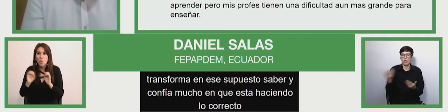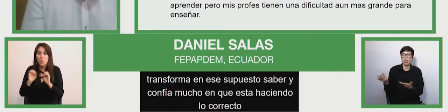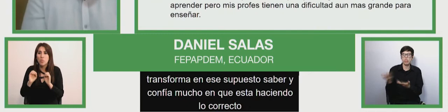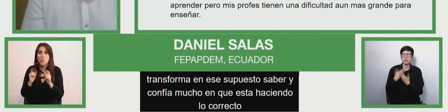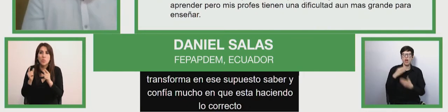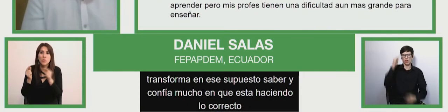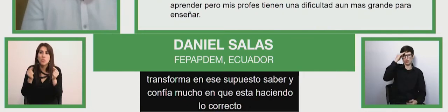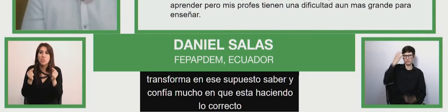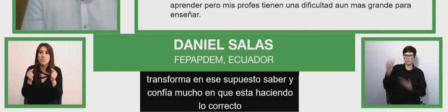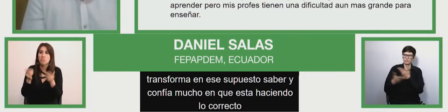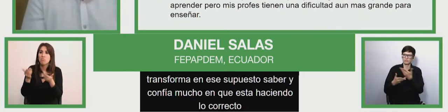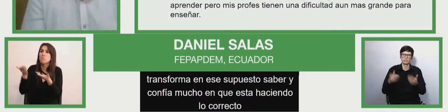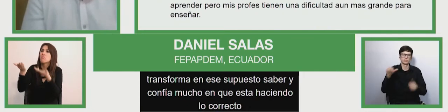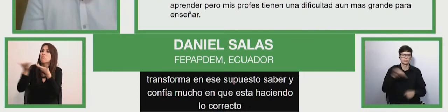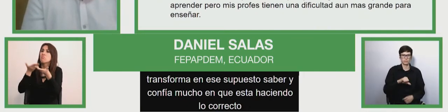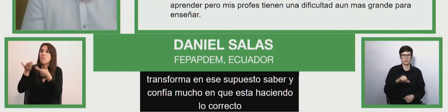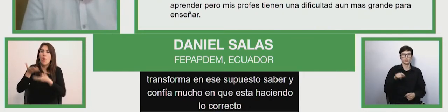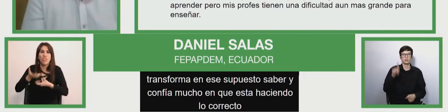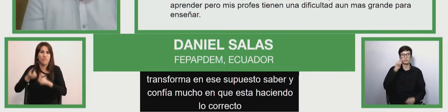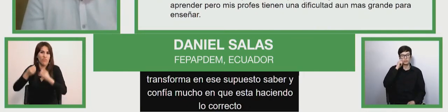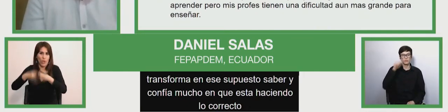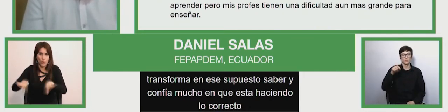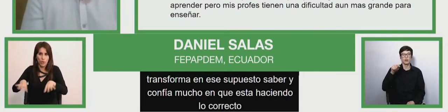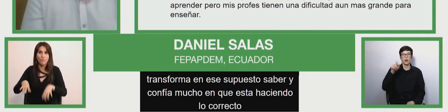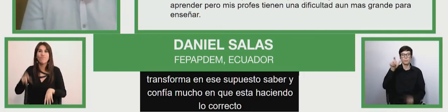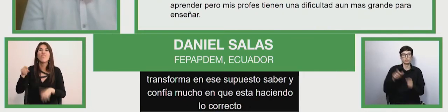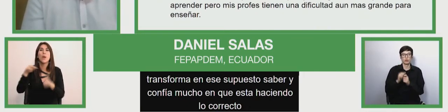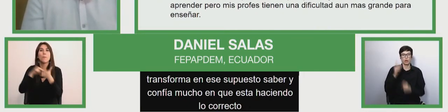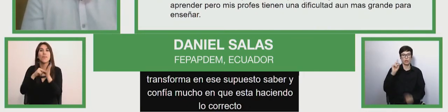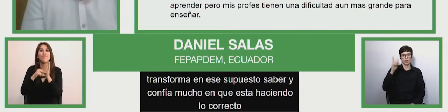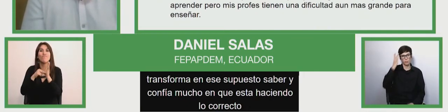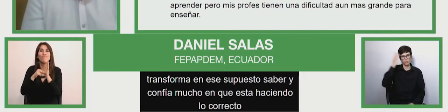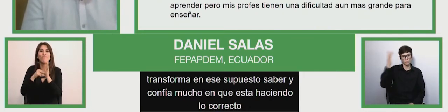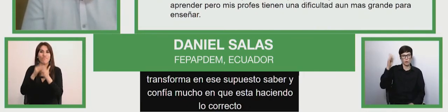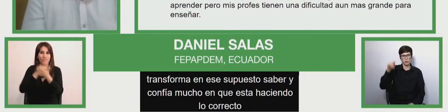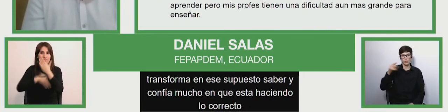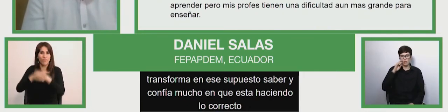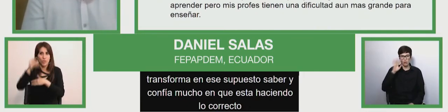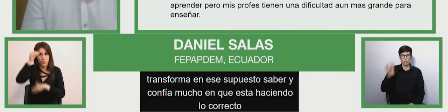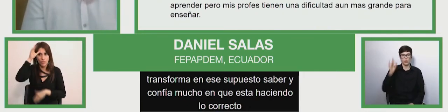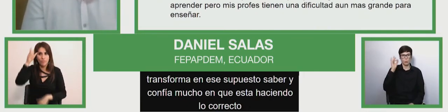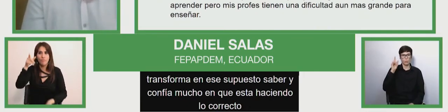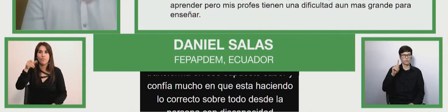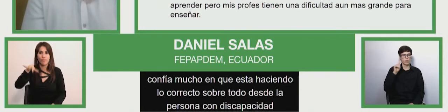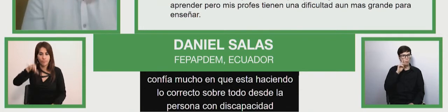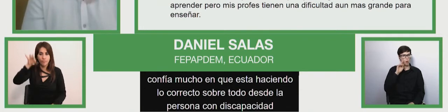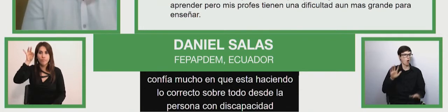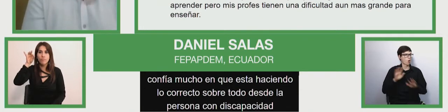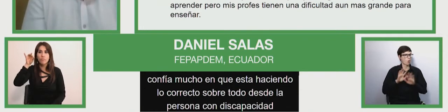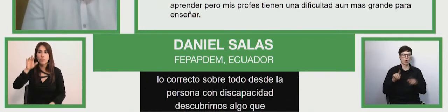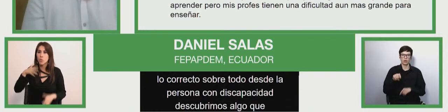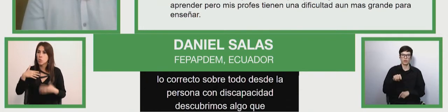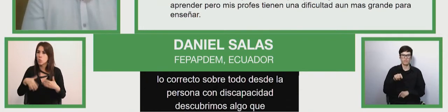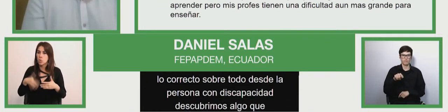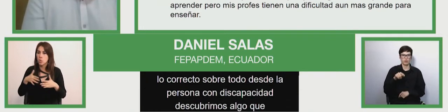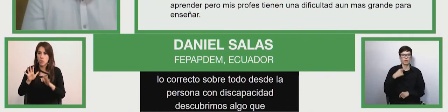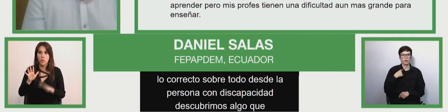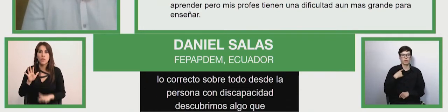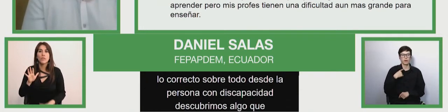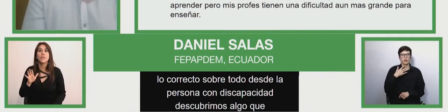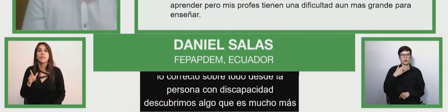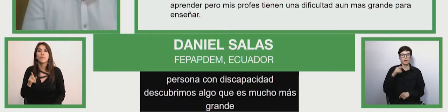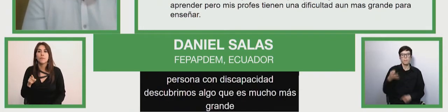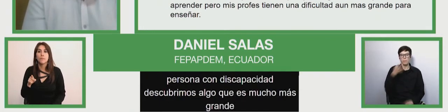particularly for those who have intellectual disabilities we covered something they said this phrase because